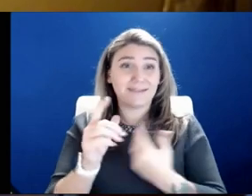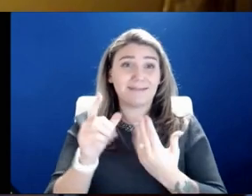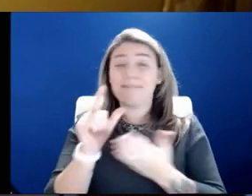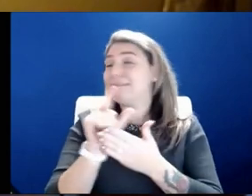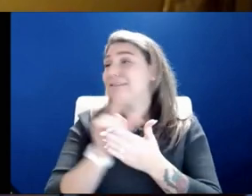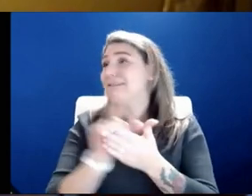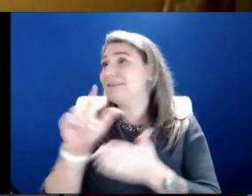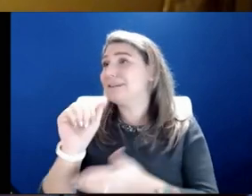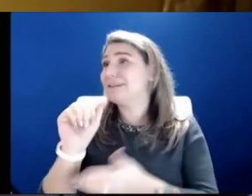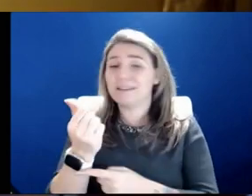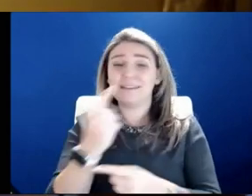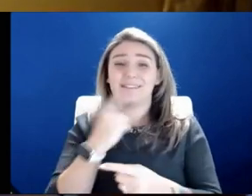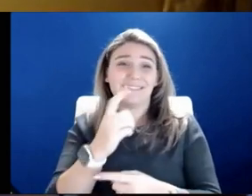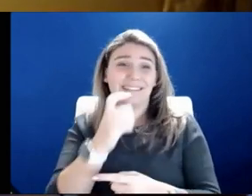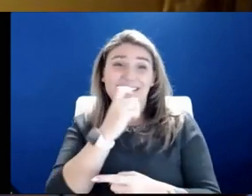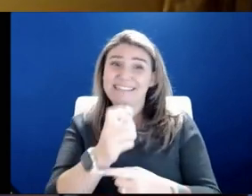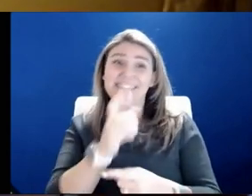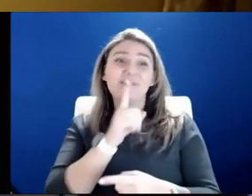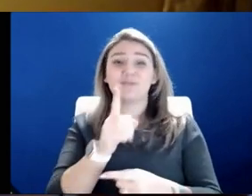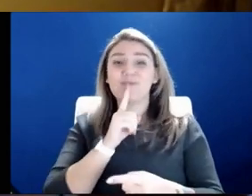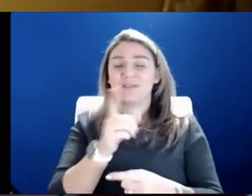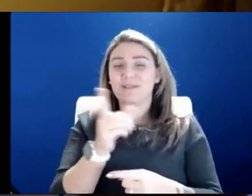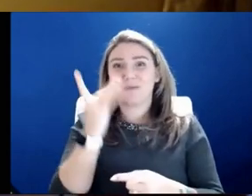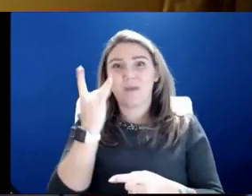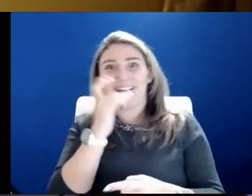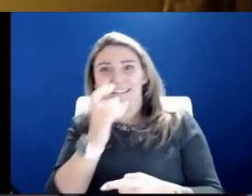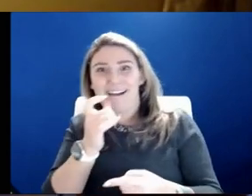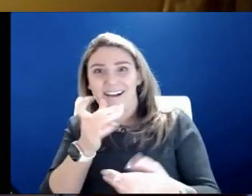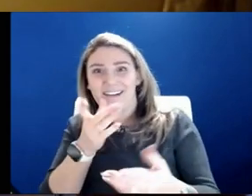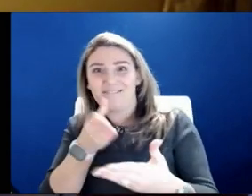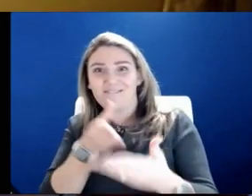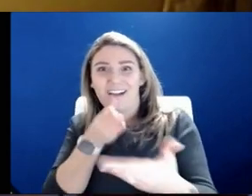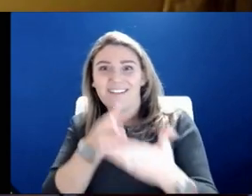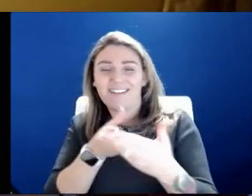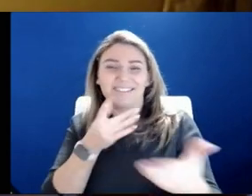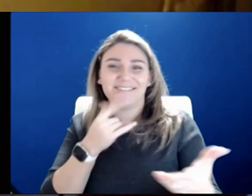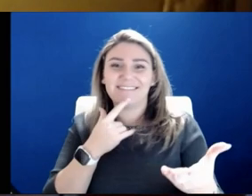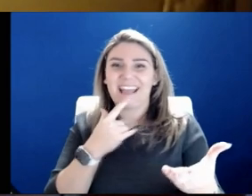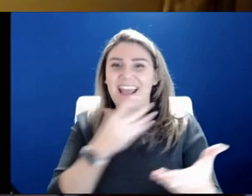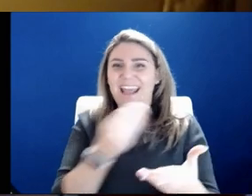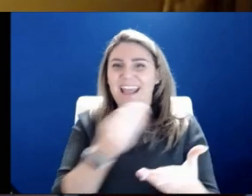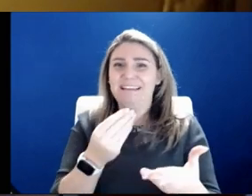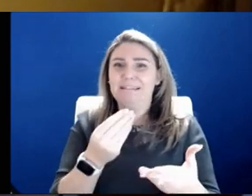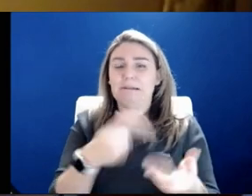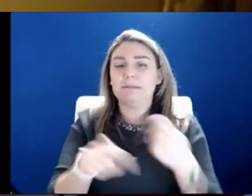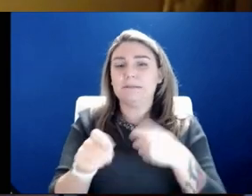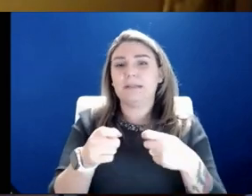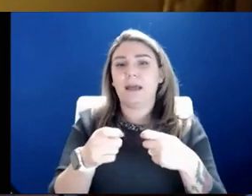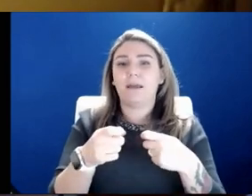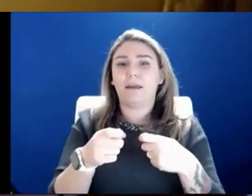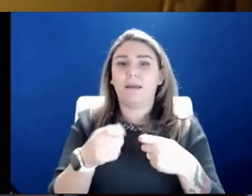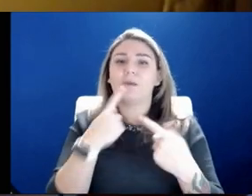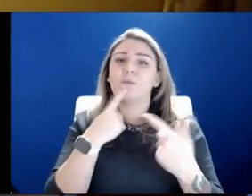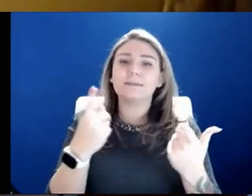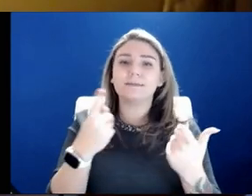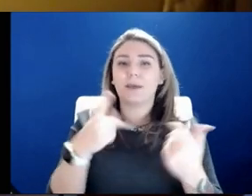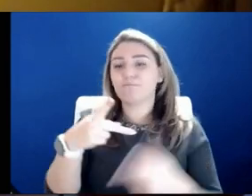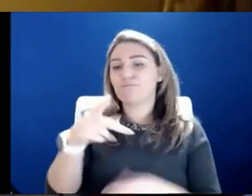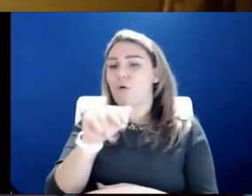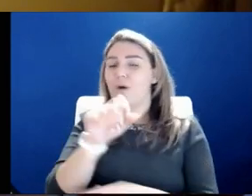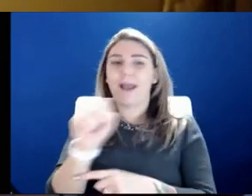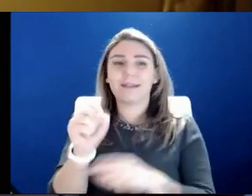without merit, hence why he has not filed a lawsuit. Yet, instead, he issued a press release to garner attention. And unfortunately, he did.